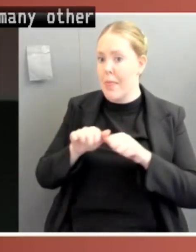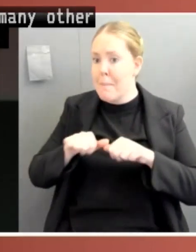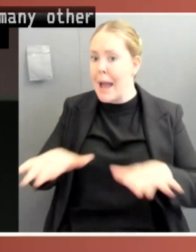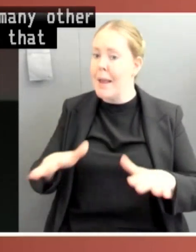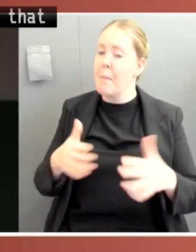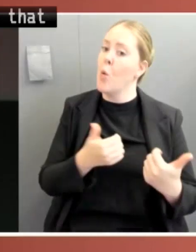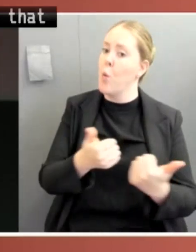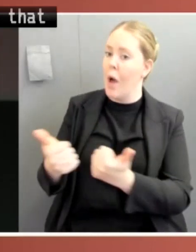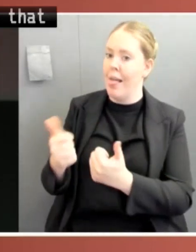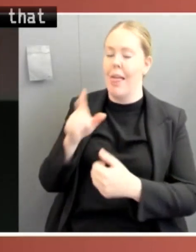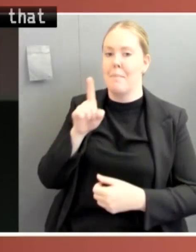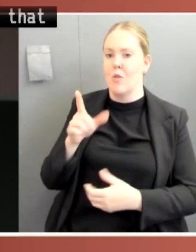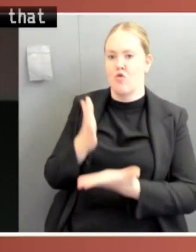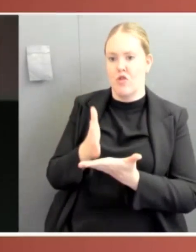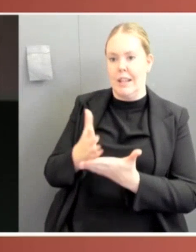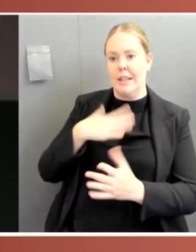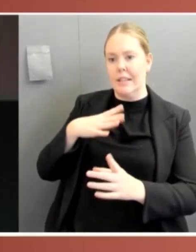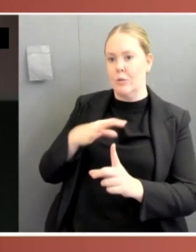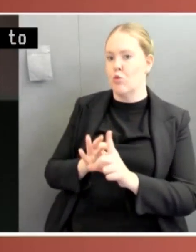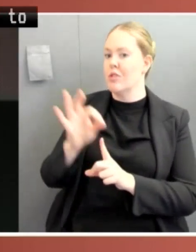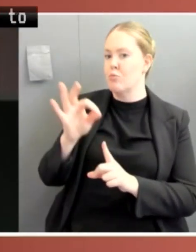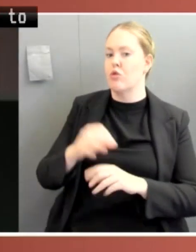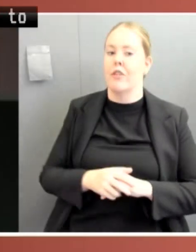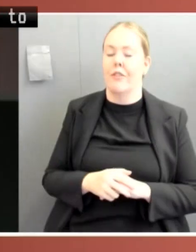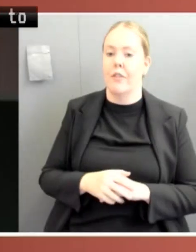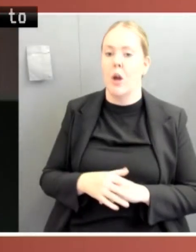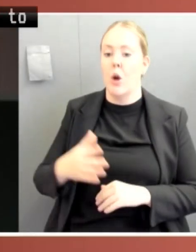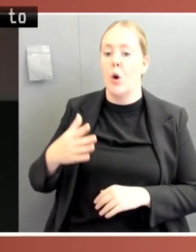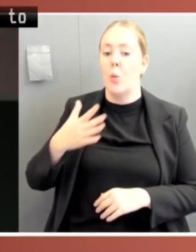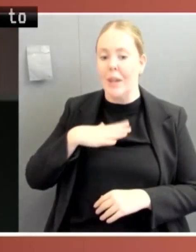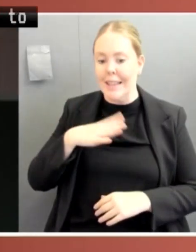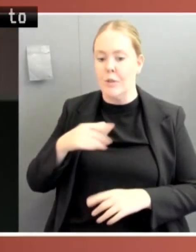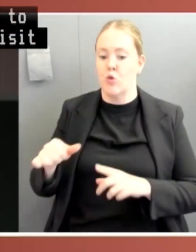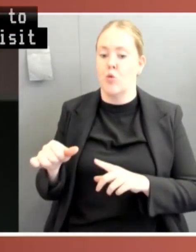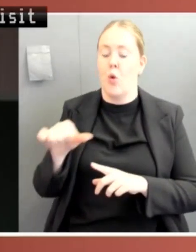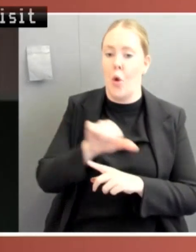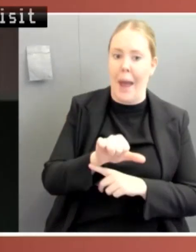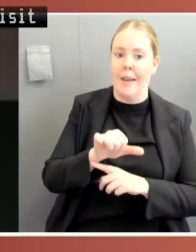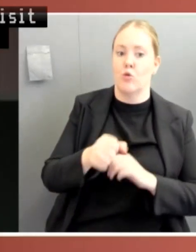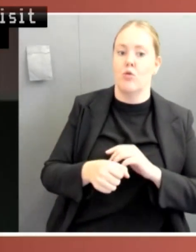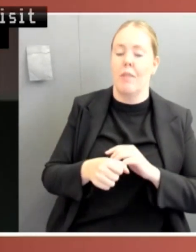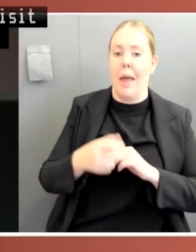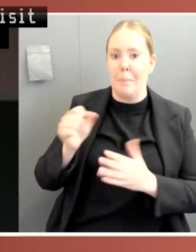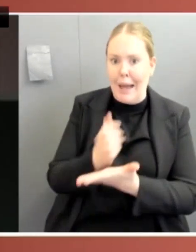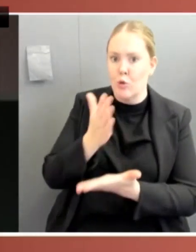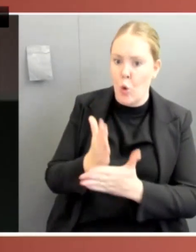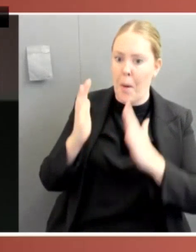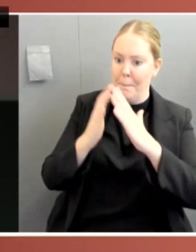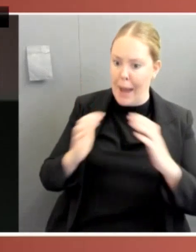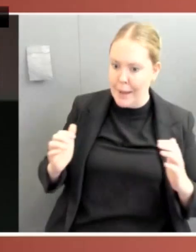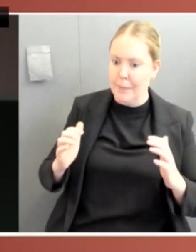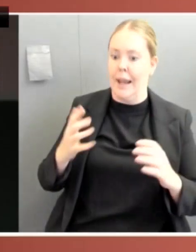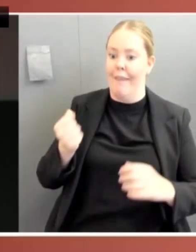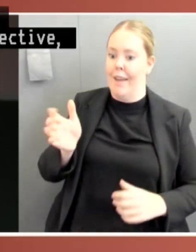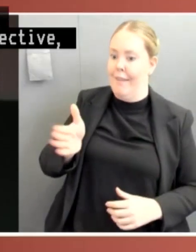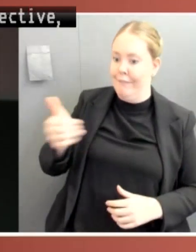Parliament, we need to revisit fundamentals and make sure Parliament is present, effective and playing its proper role the next time